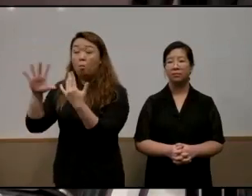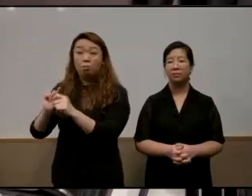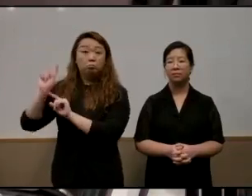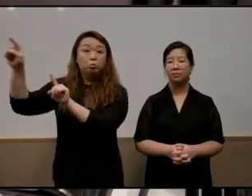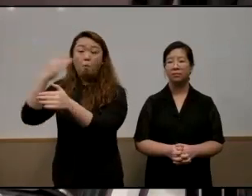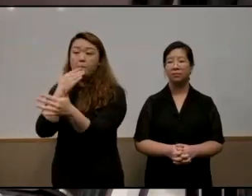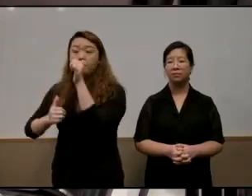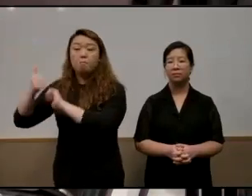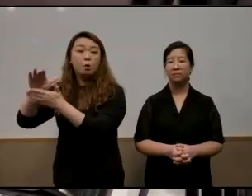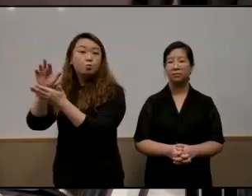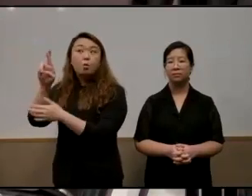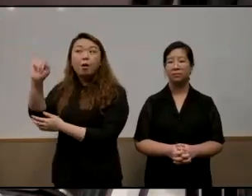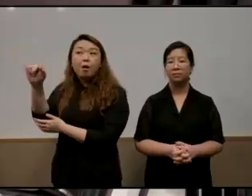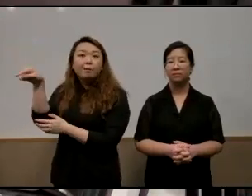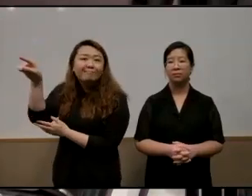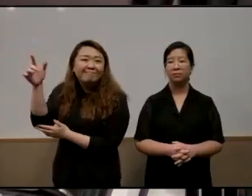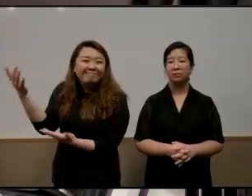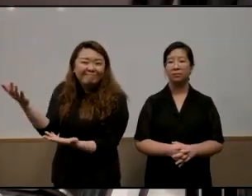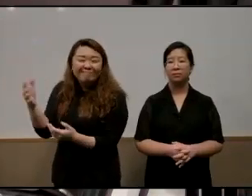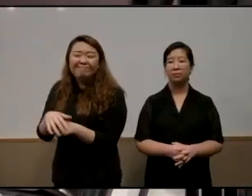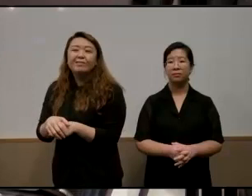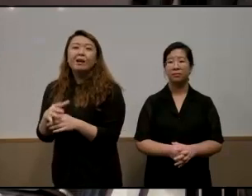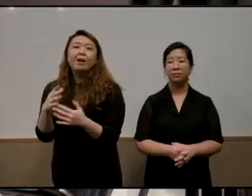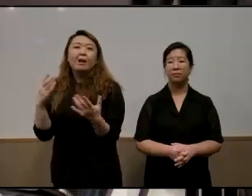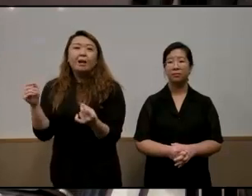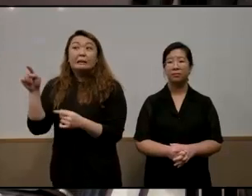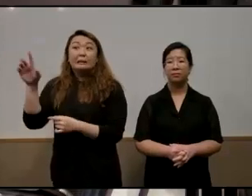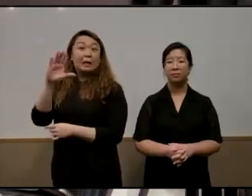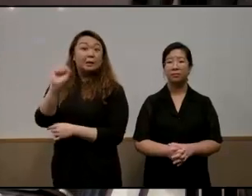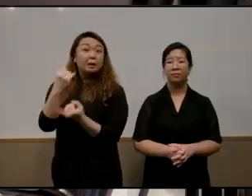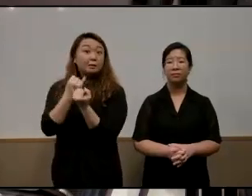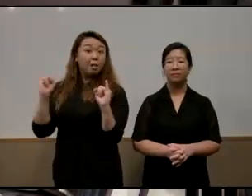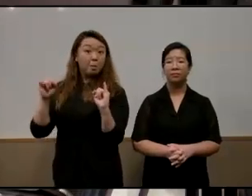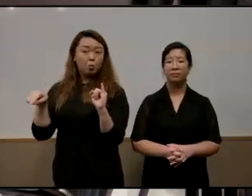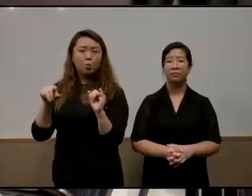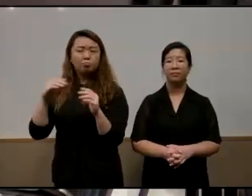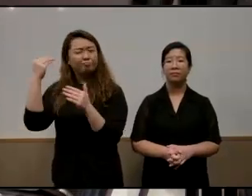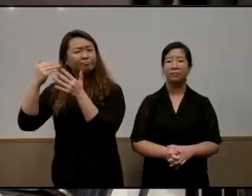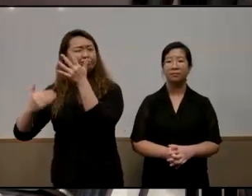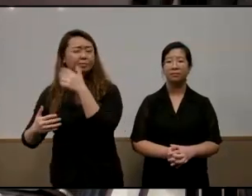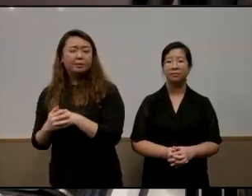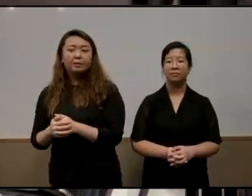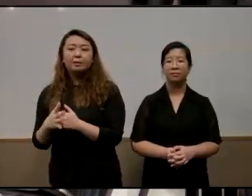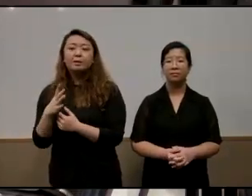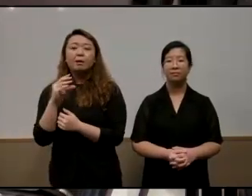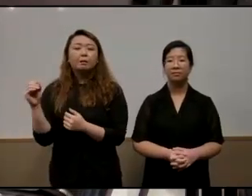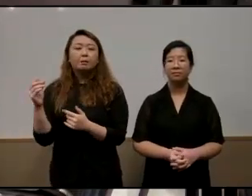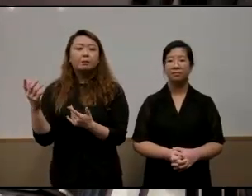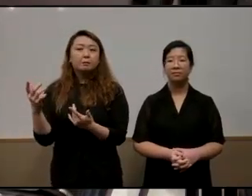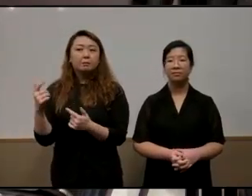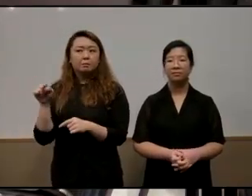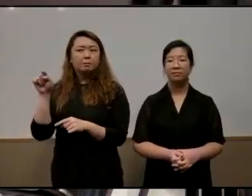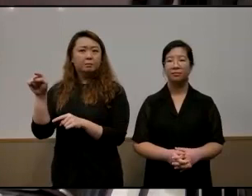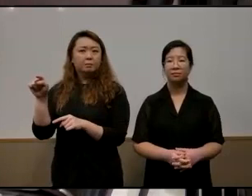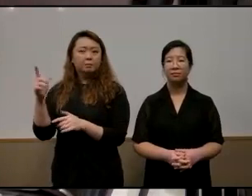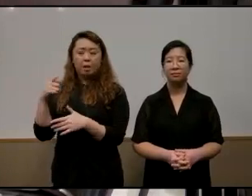best school ri acs independent and so on and um so he he